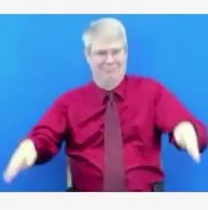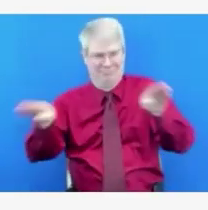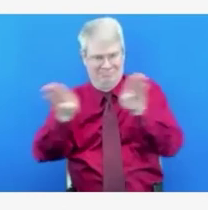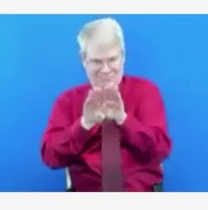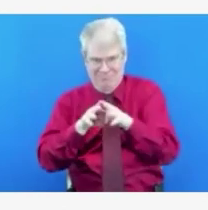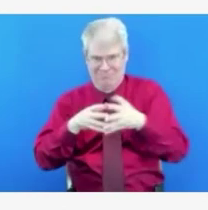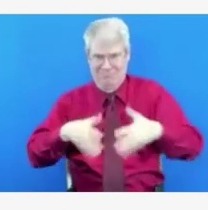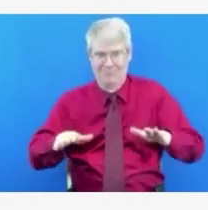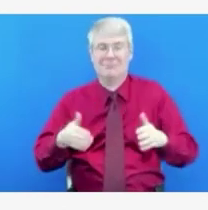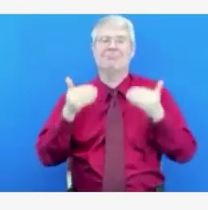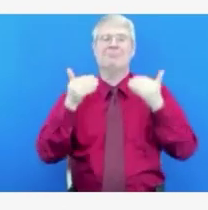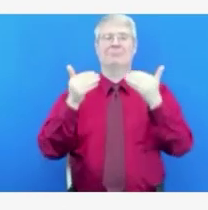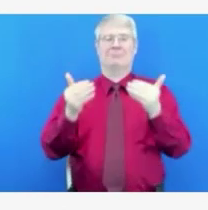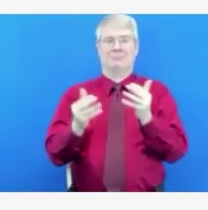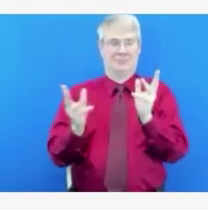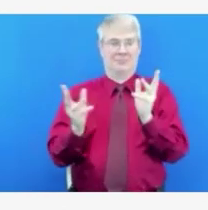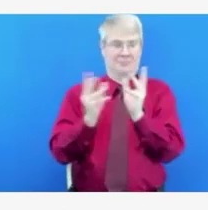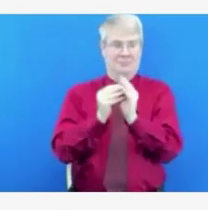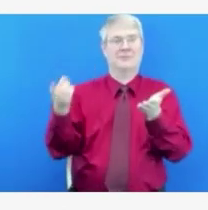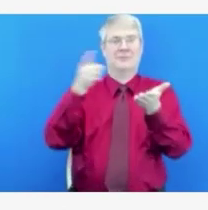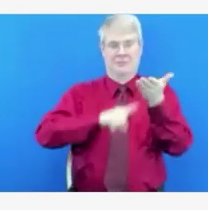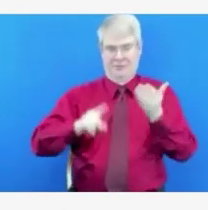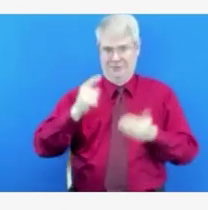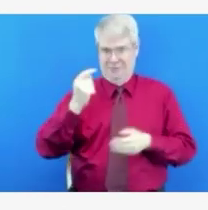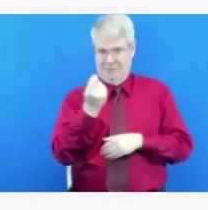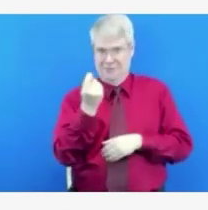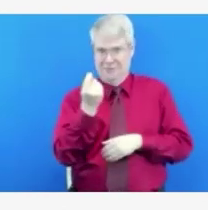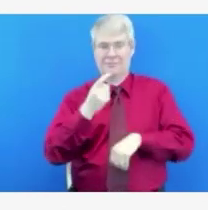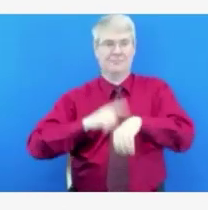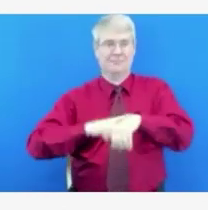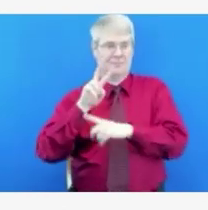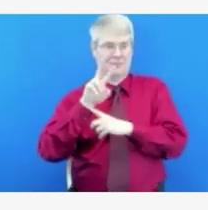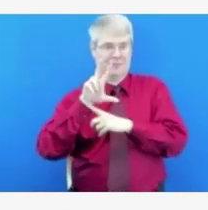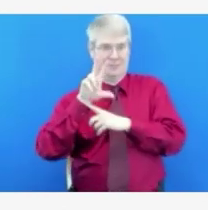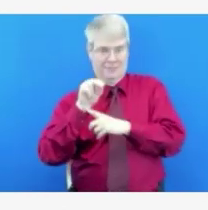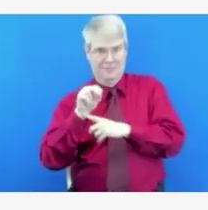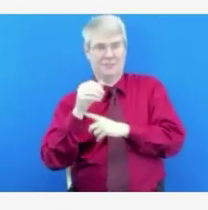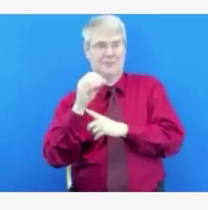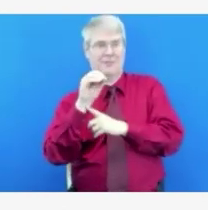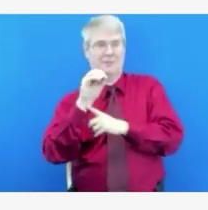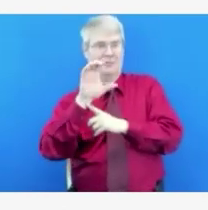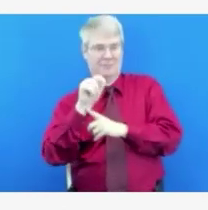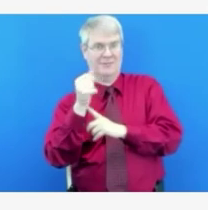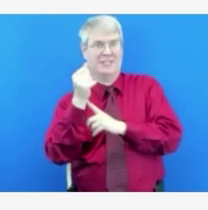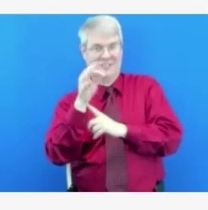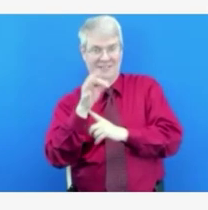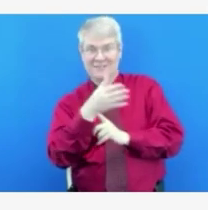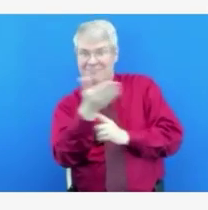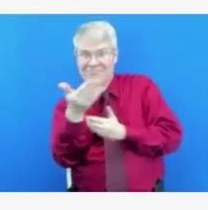media briefing next week, same time, on Tuesday, October 19th. Thank you for joining us today.